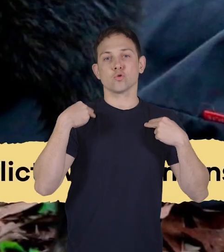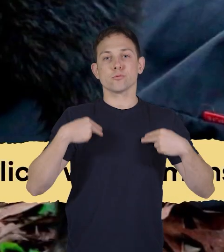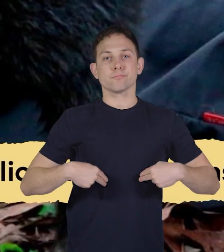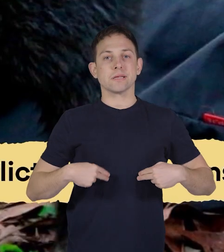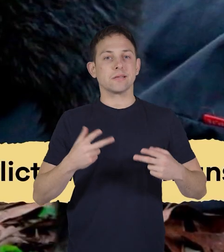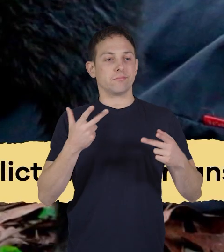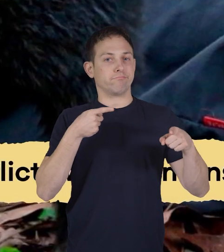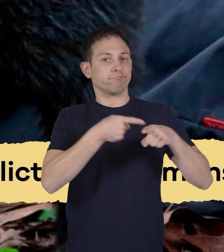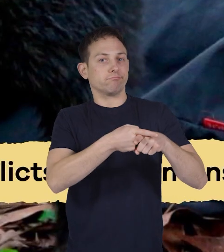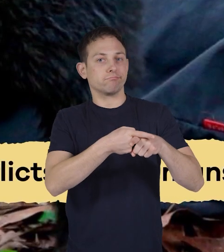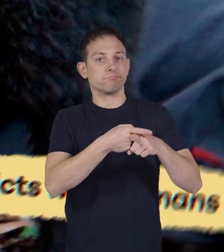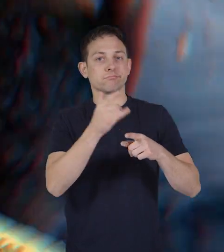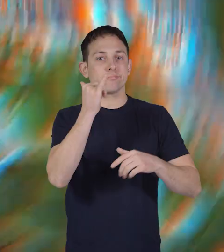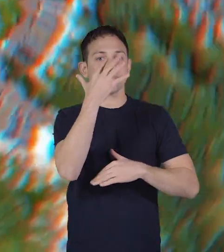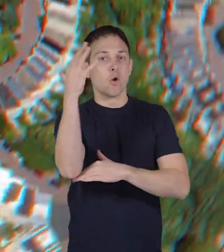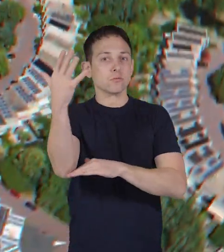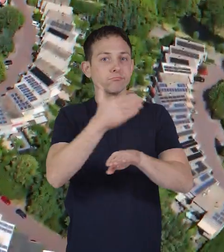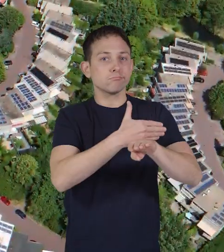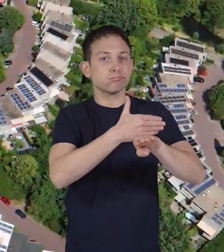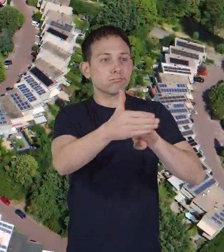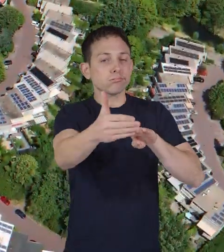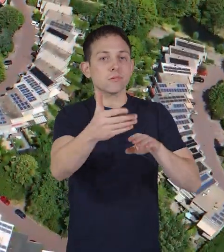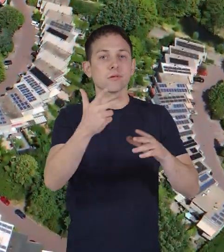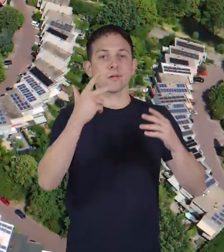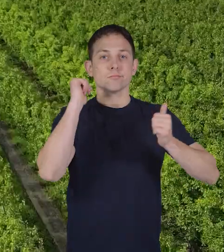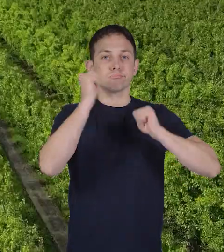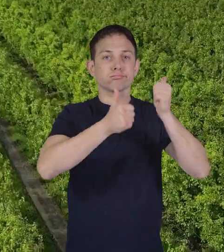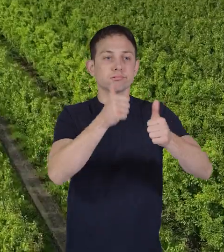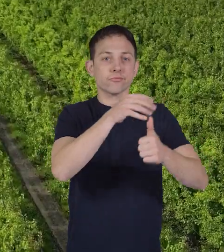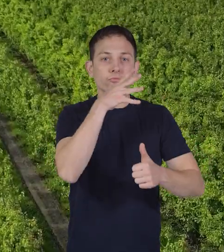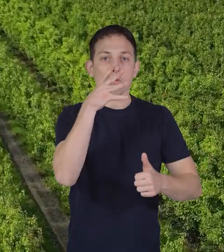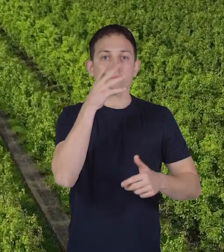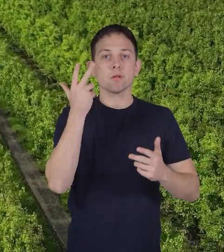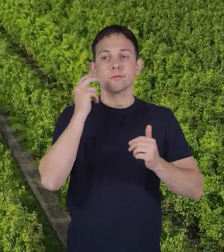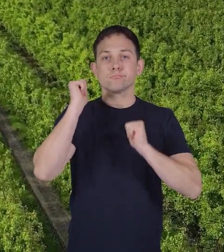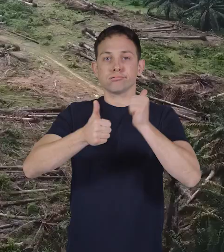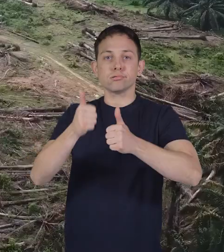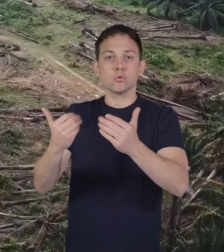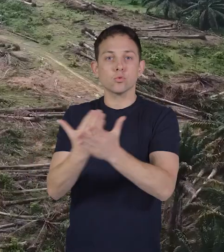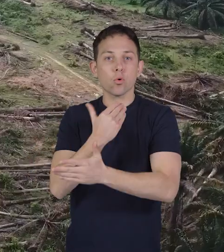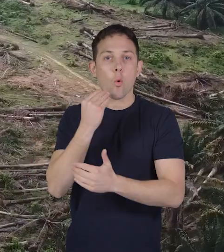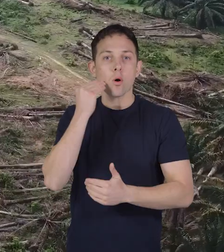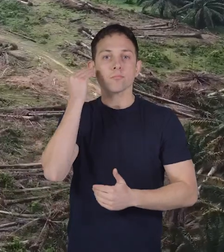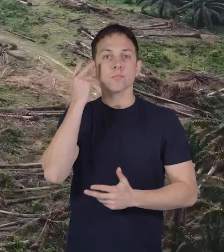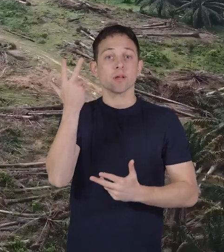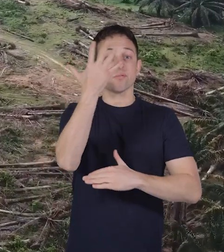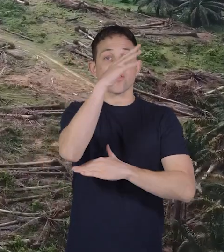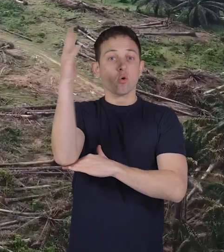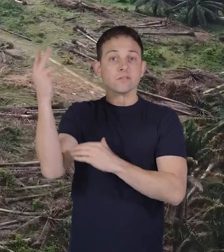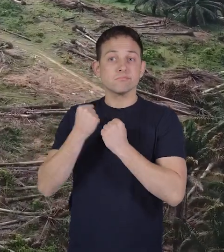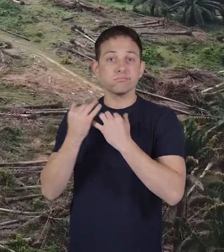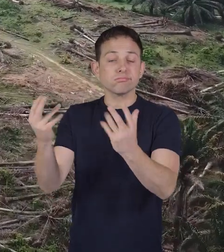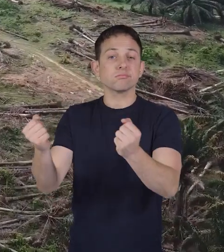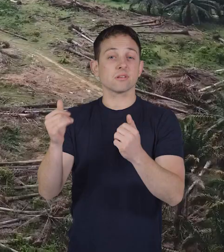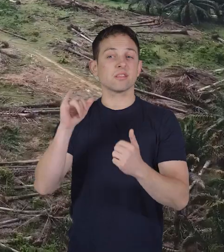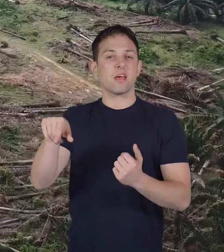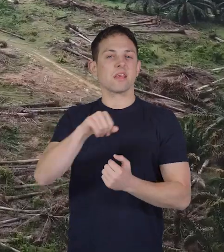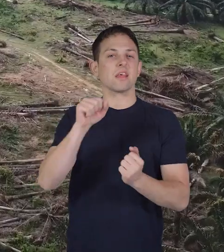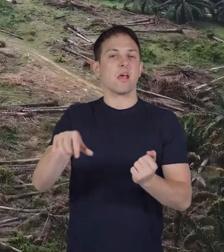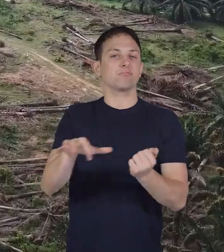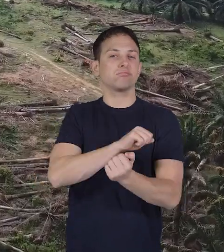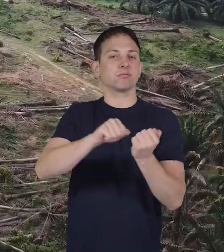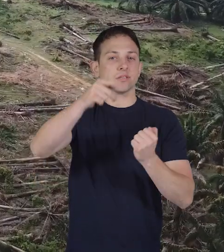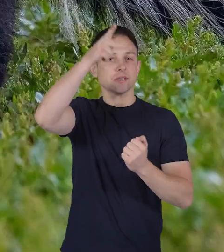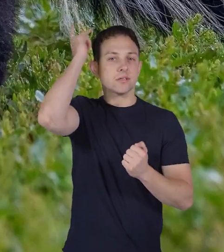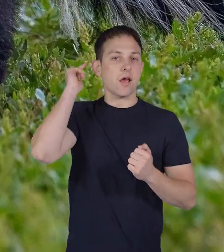and conflicts with humans urbanization agriculture and deforestation can destroy skunk